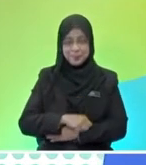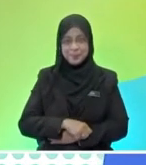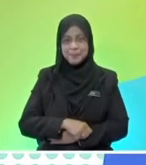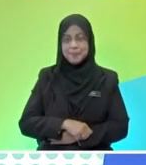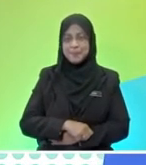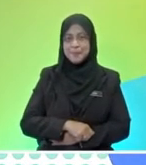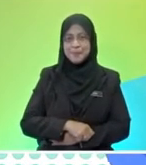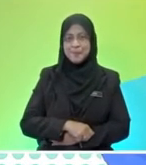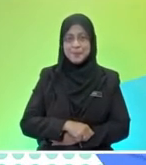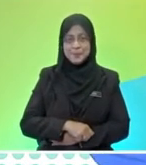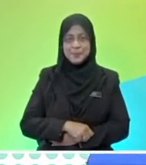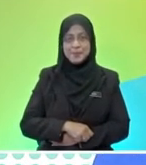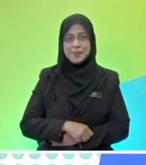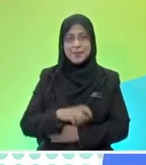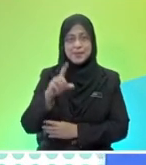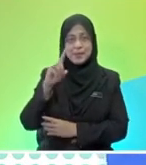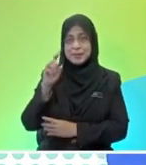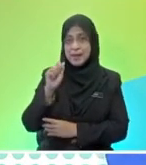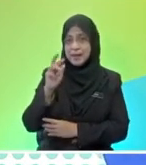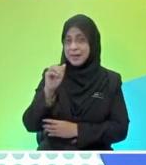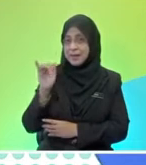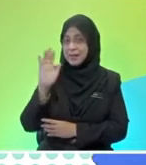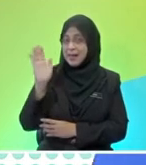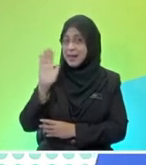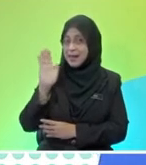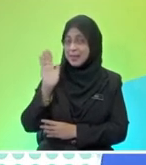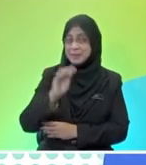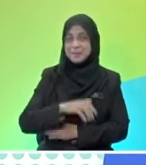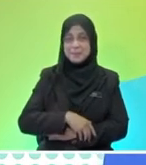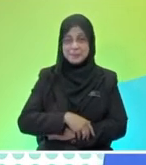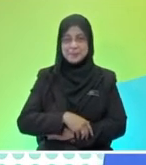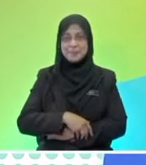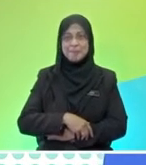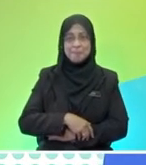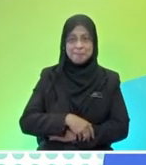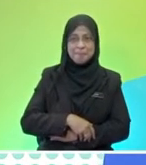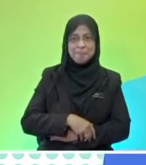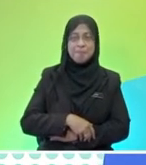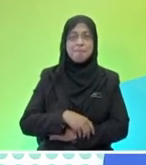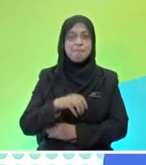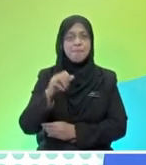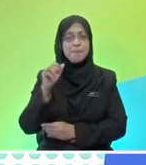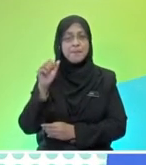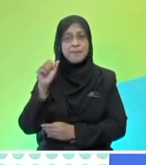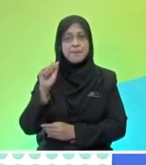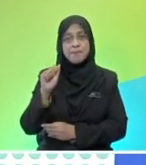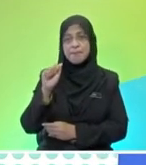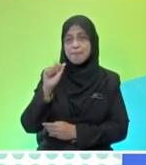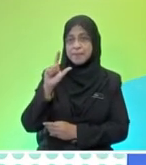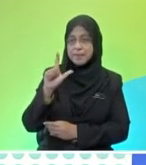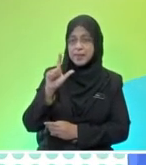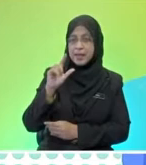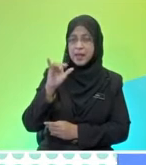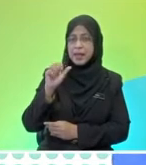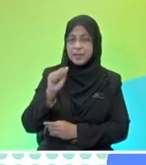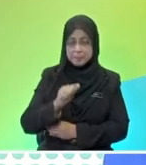Then next, at the bottom, we have Zarek Zakwan. Hi Zarek. He is also from SK Kampung Lindungan. Okay, and then